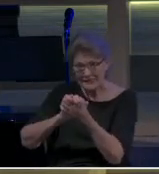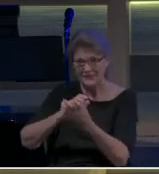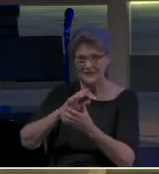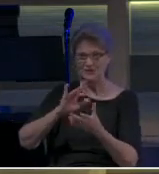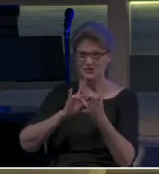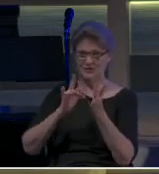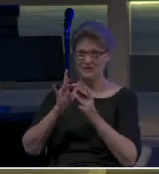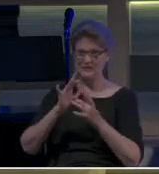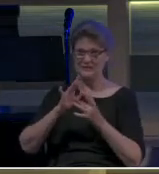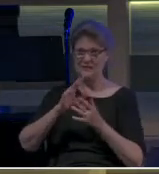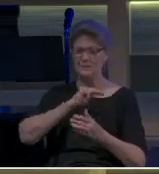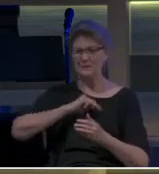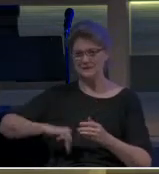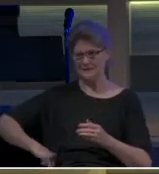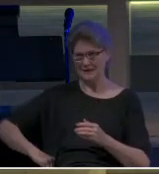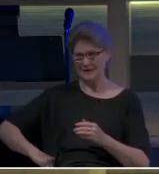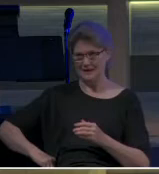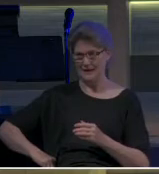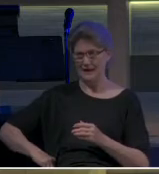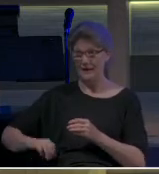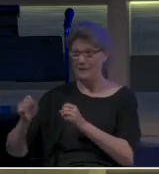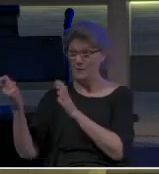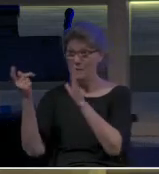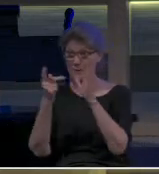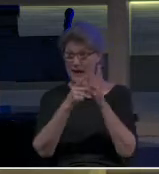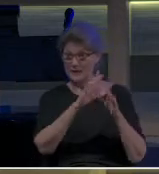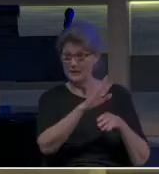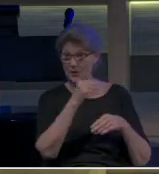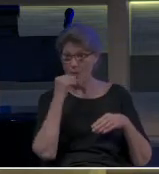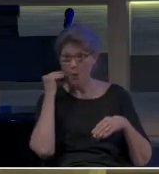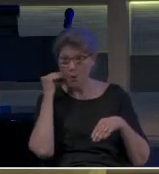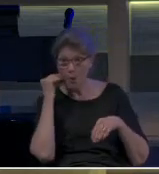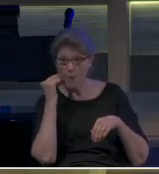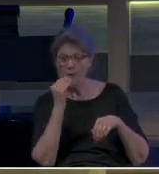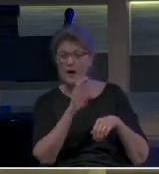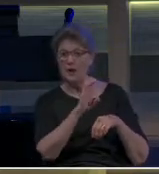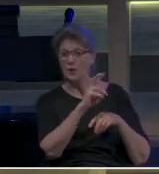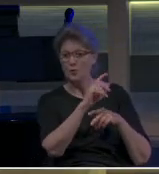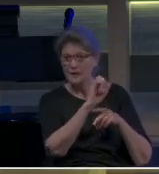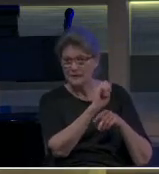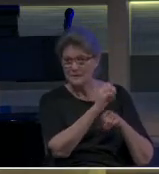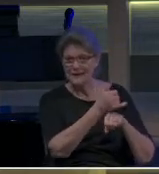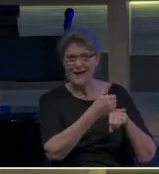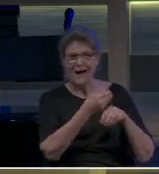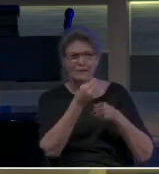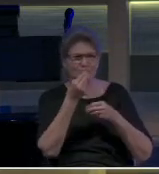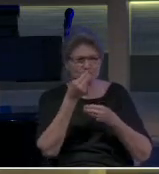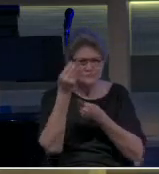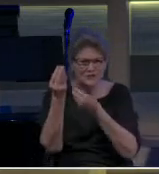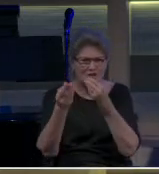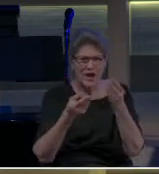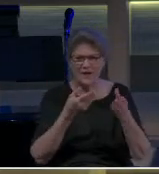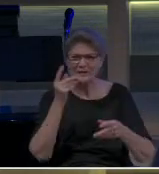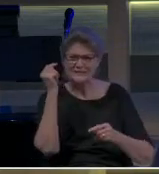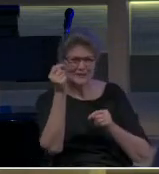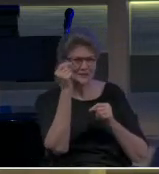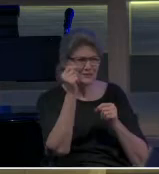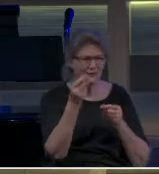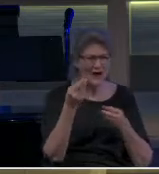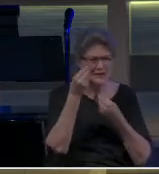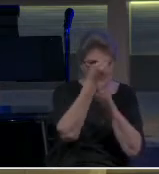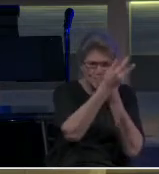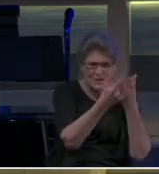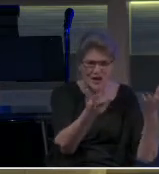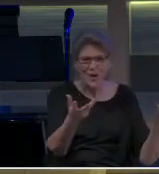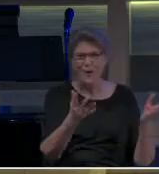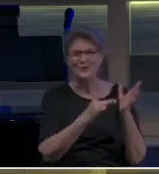And so these people went back with the good news of Messiah. And they began to share it where? Where they have shared it. They